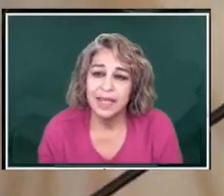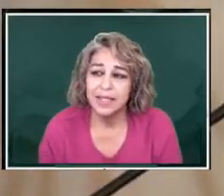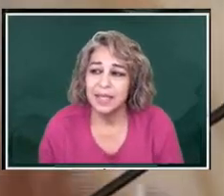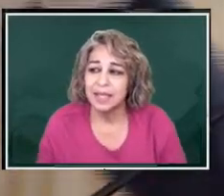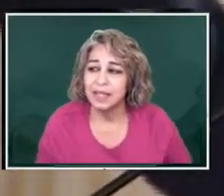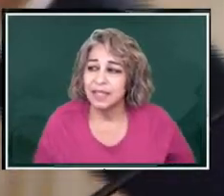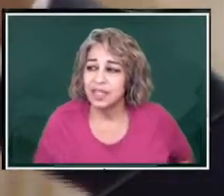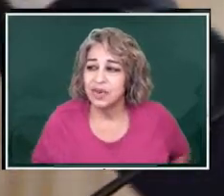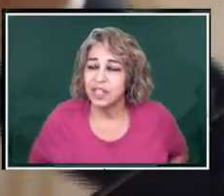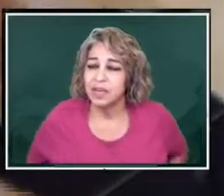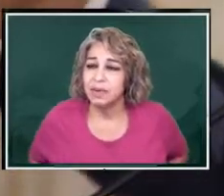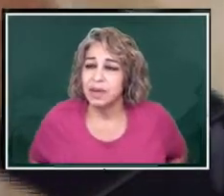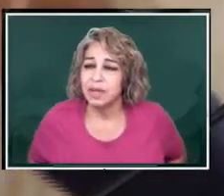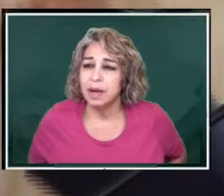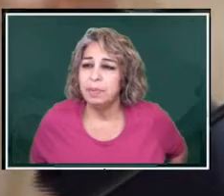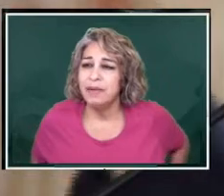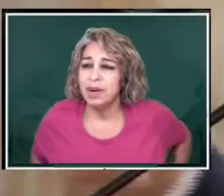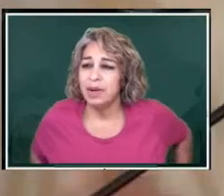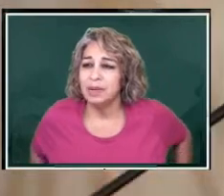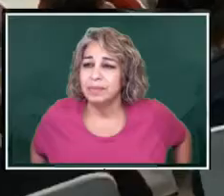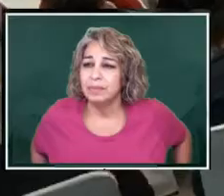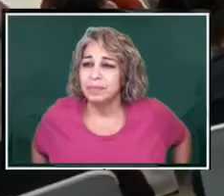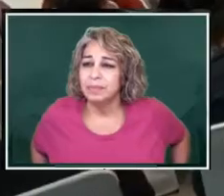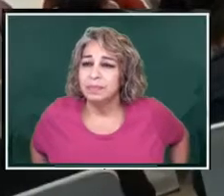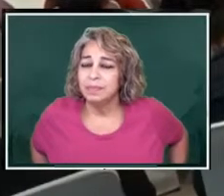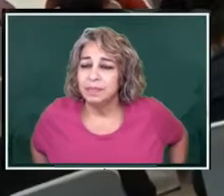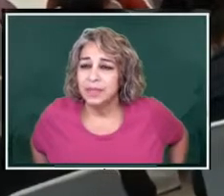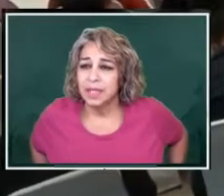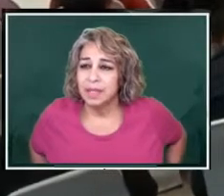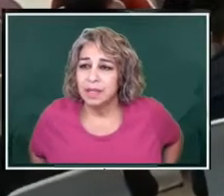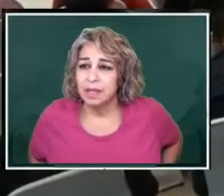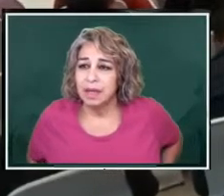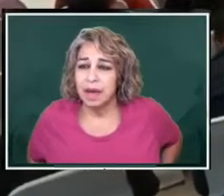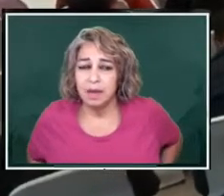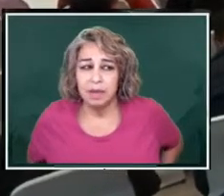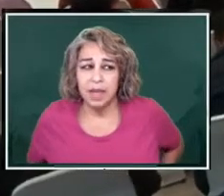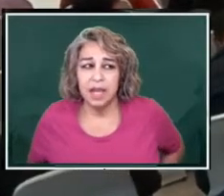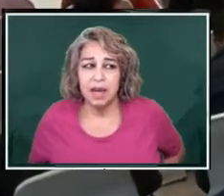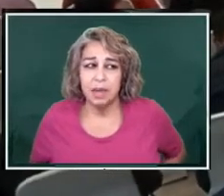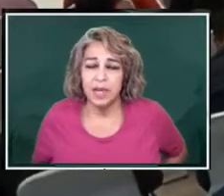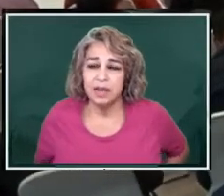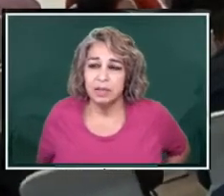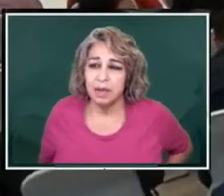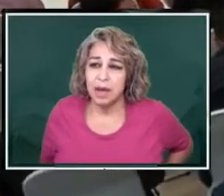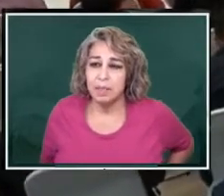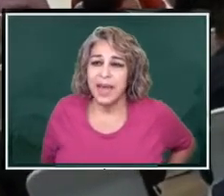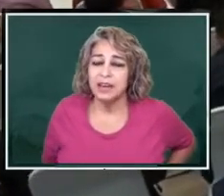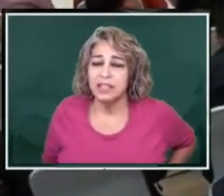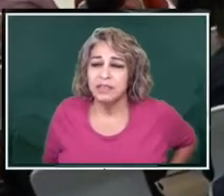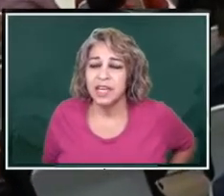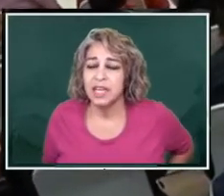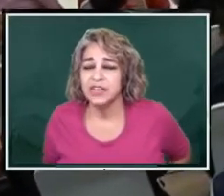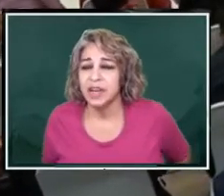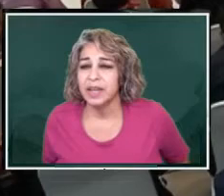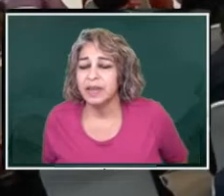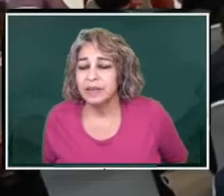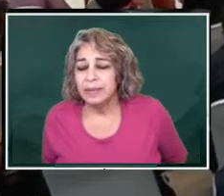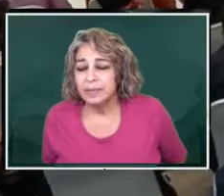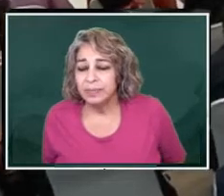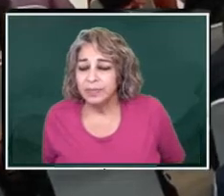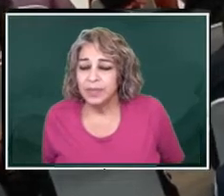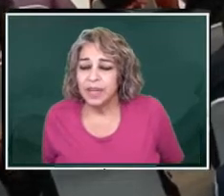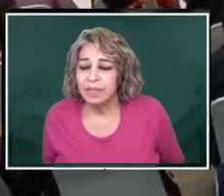analyzing the situation above all economical matters of the country.